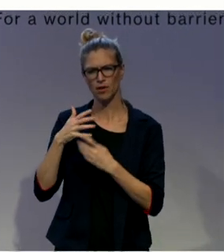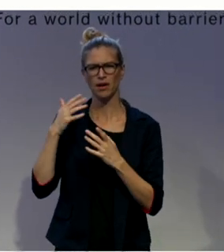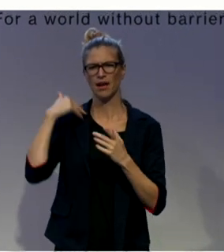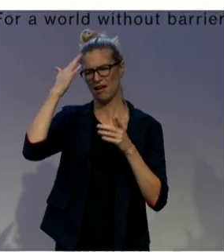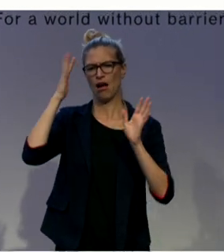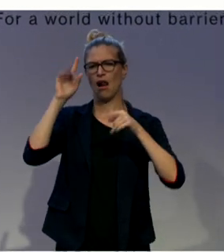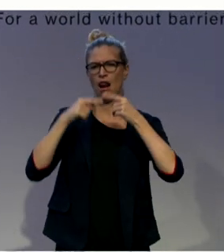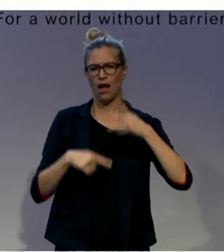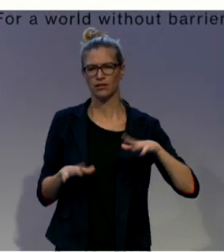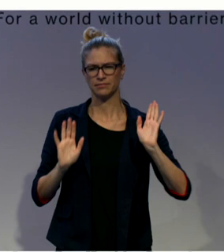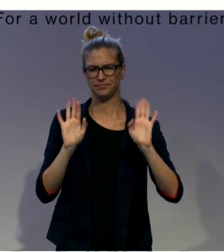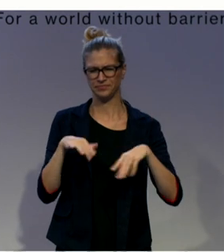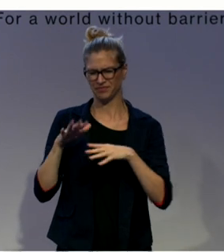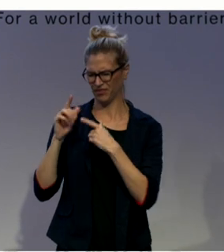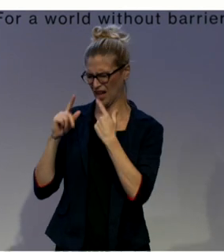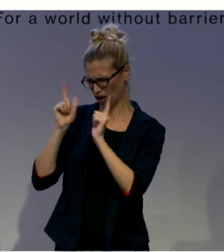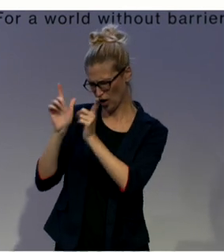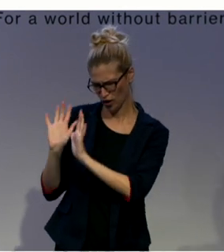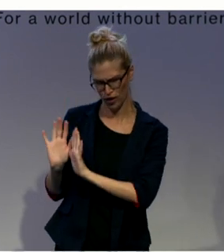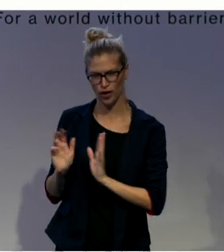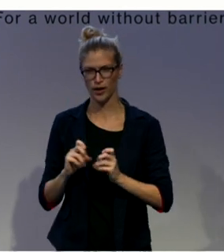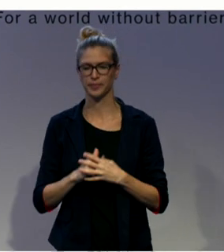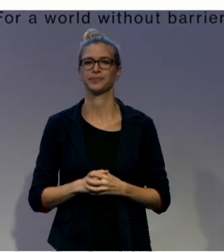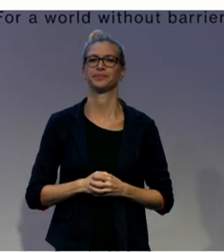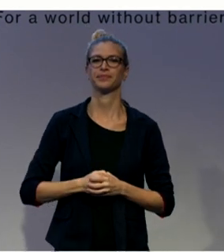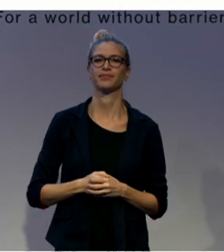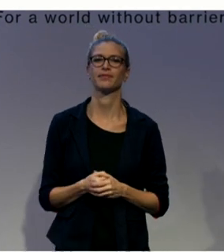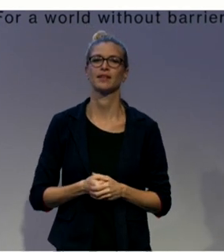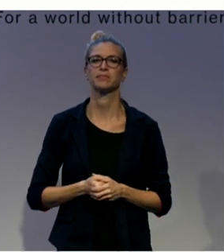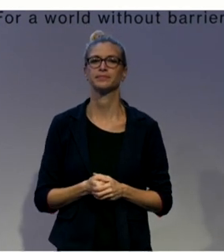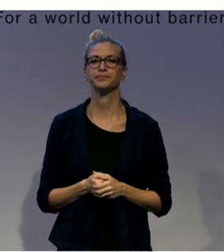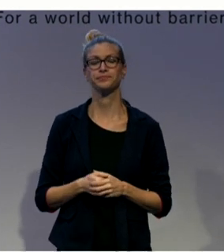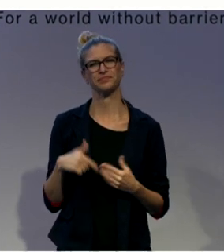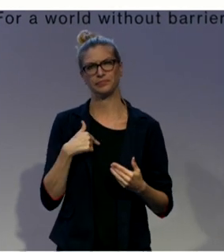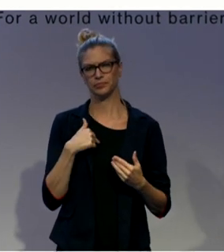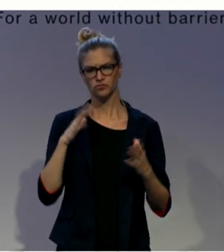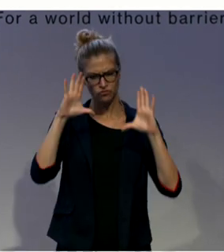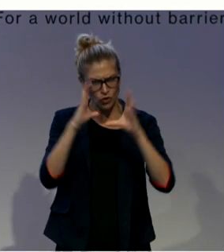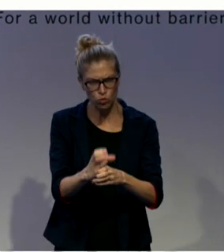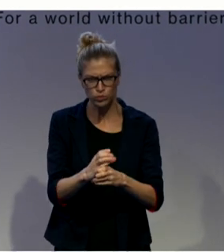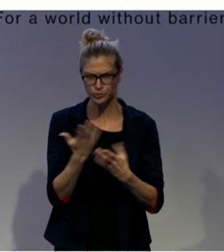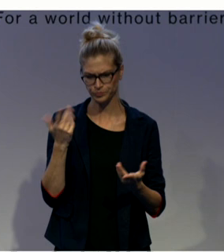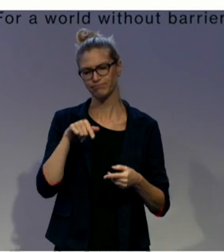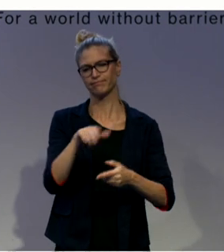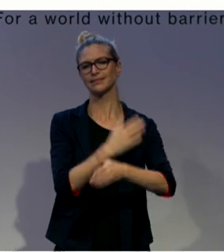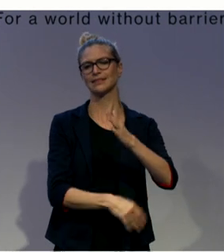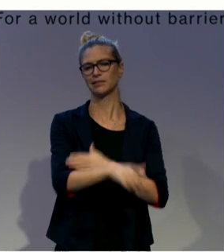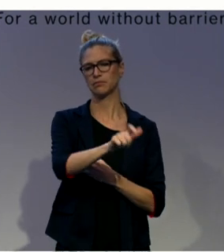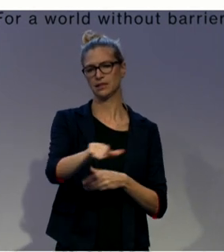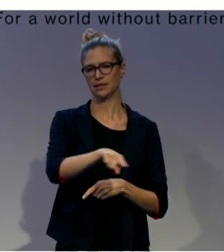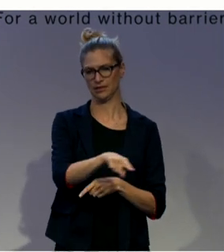right words, and which works with the focus on population with disabilities and the lives in poverty.